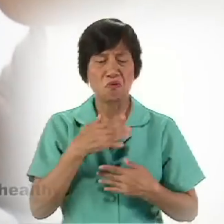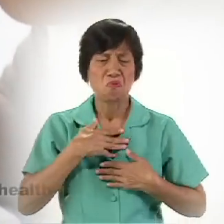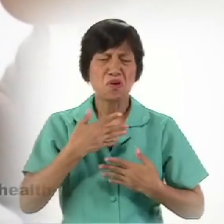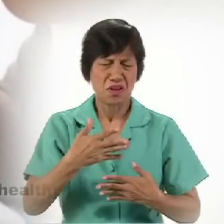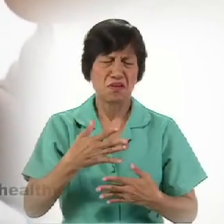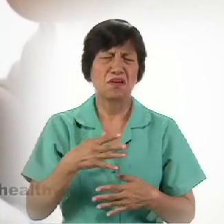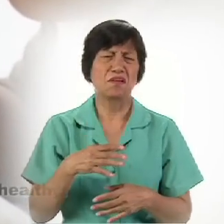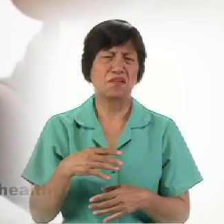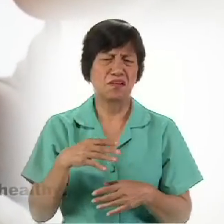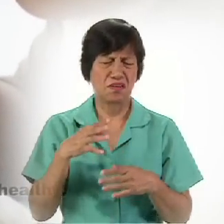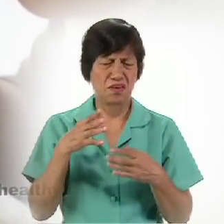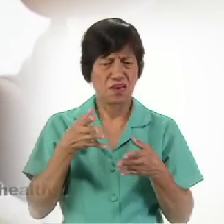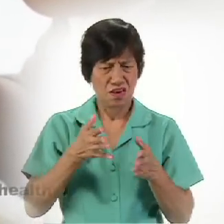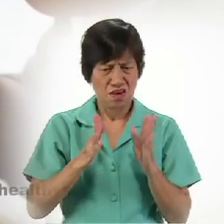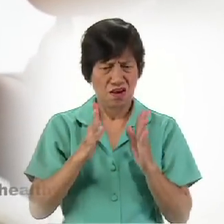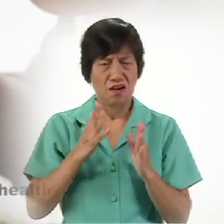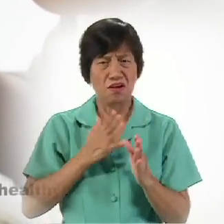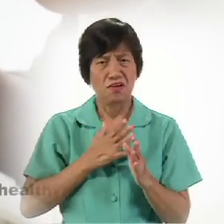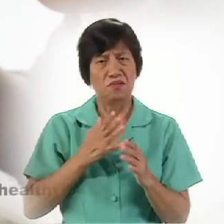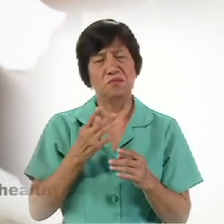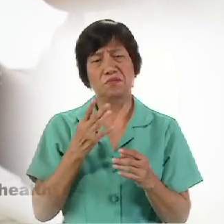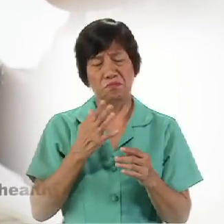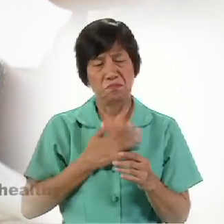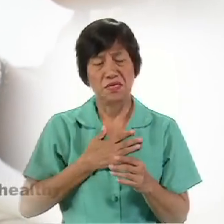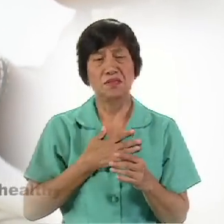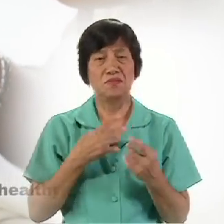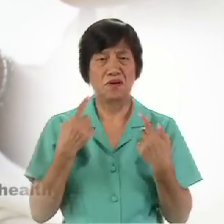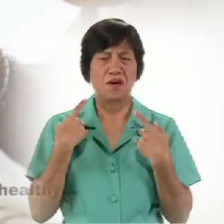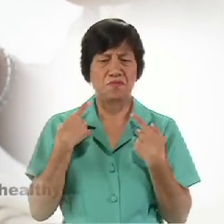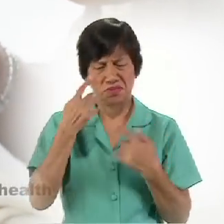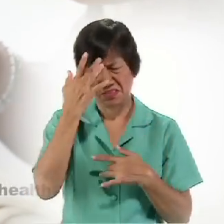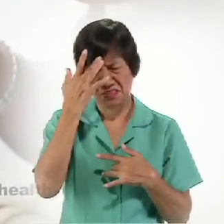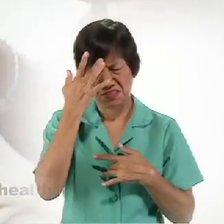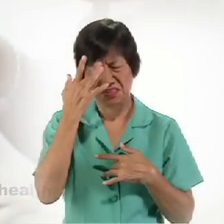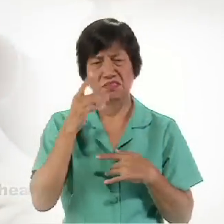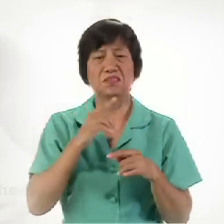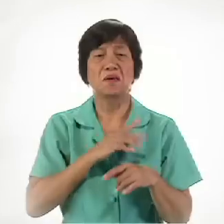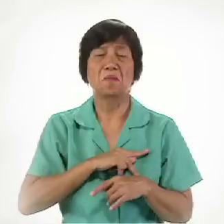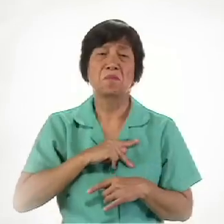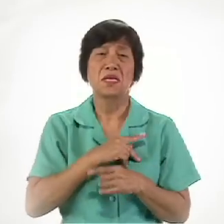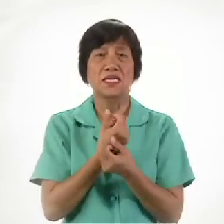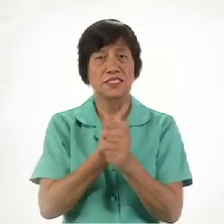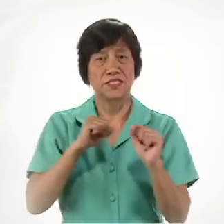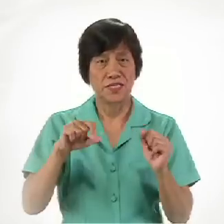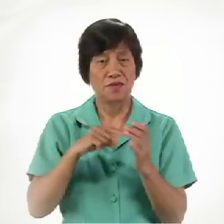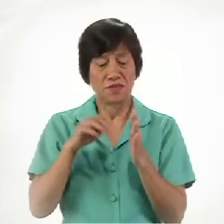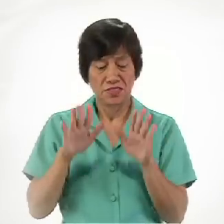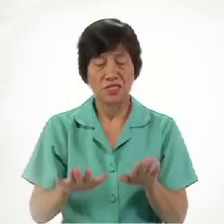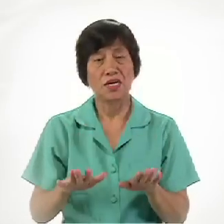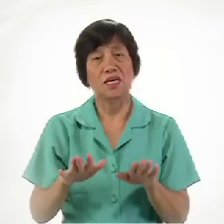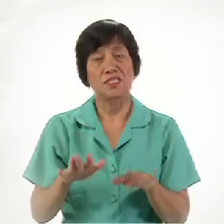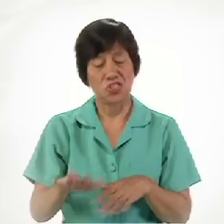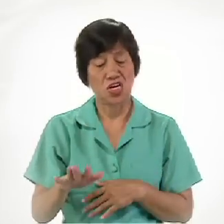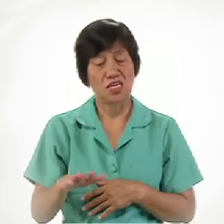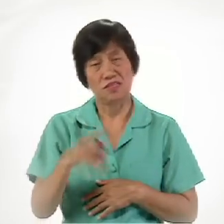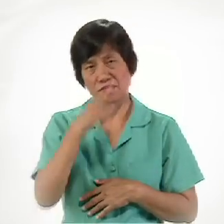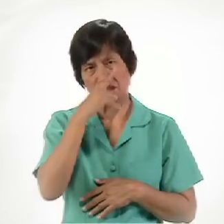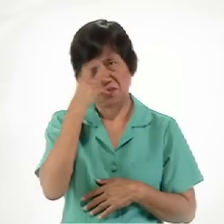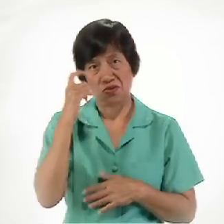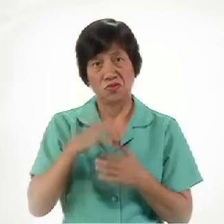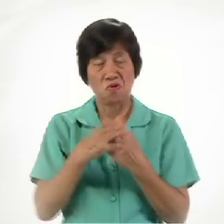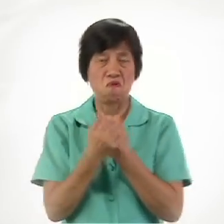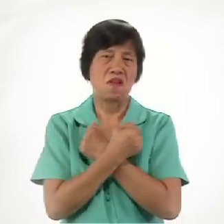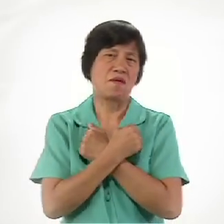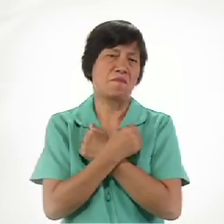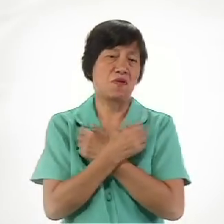me Assume The sickness Please save This child Out of love You You